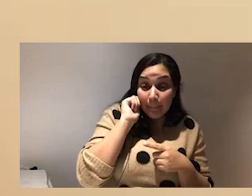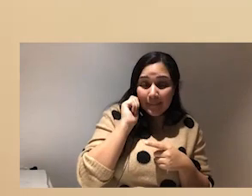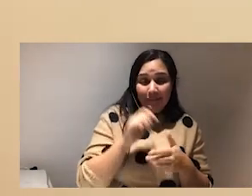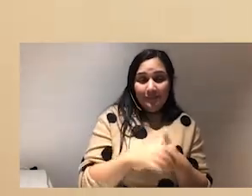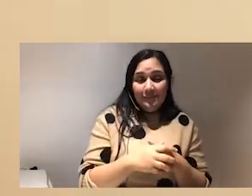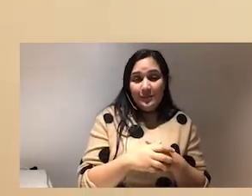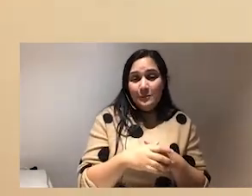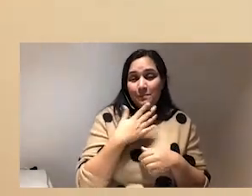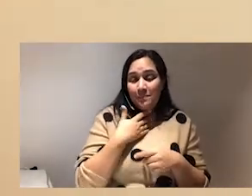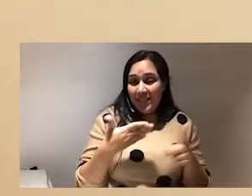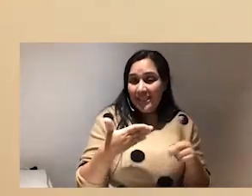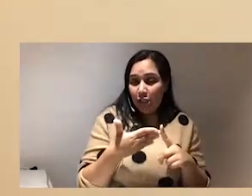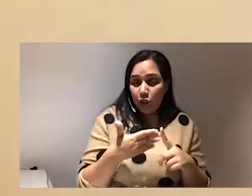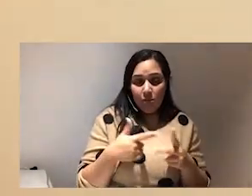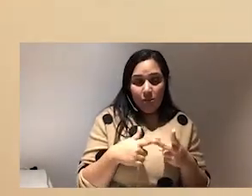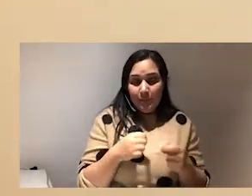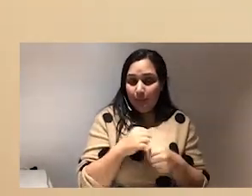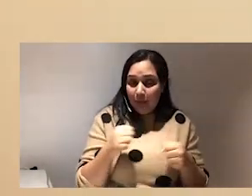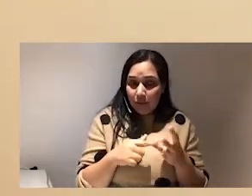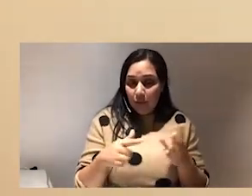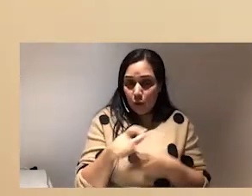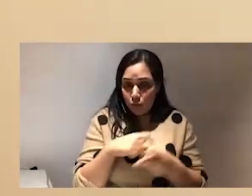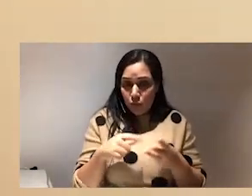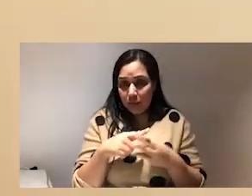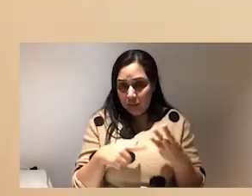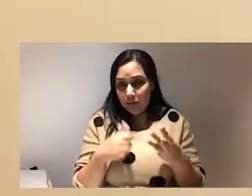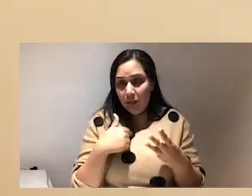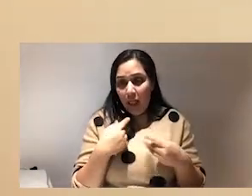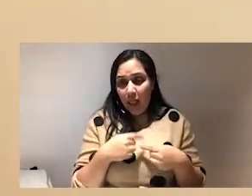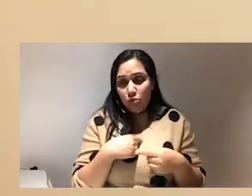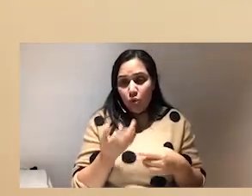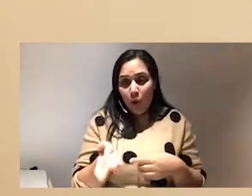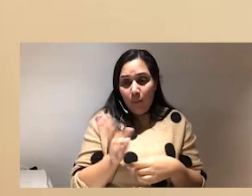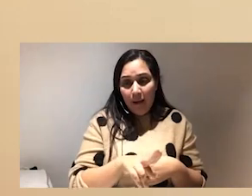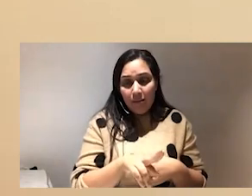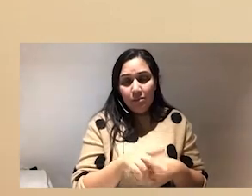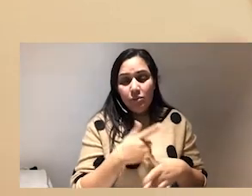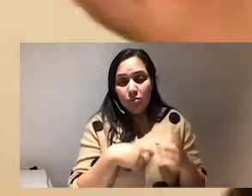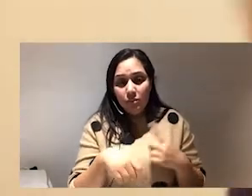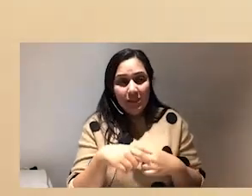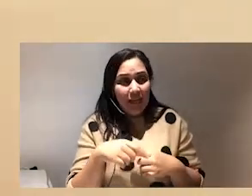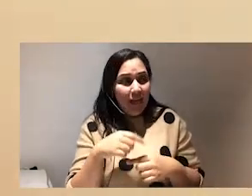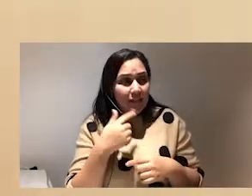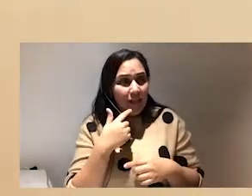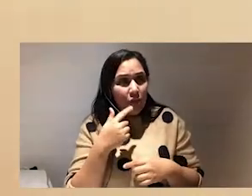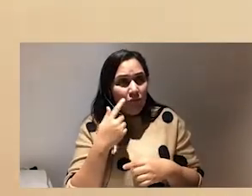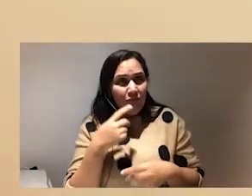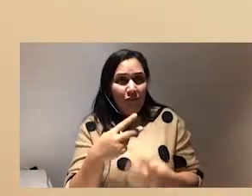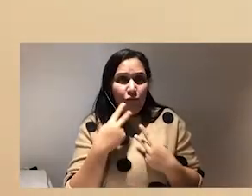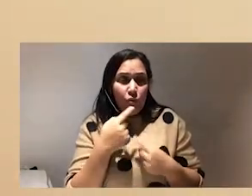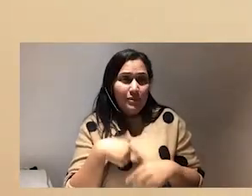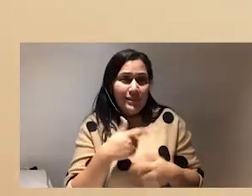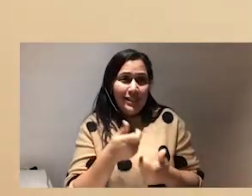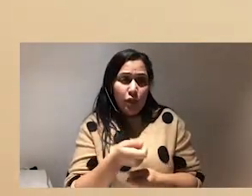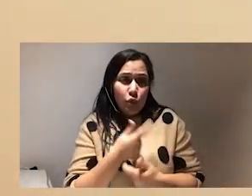um intentional and having spaciousness and community allows you to go back and be like is this still joy for me at this moment in time because we've been through a lot this this